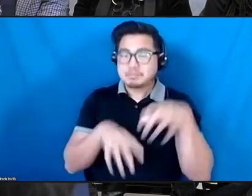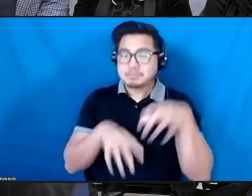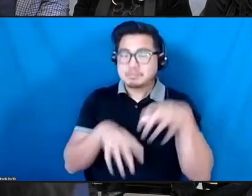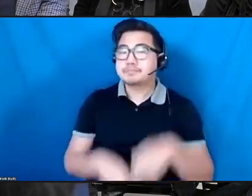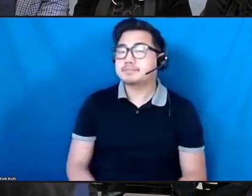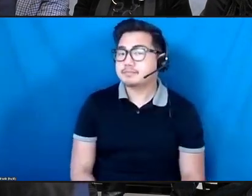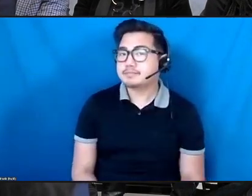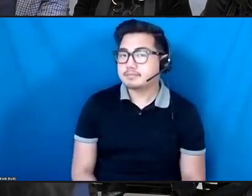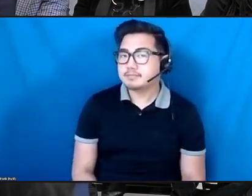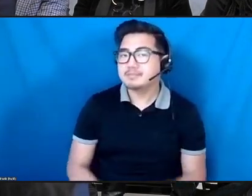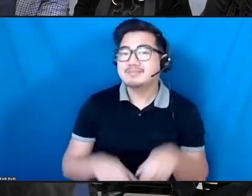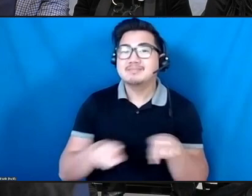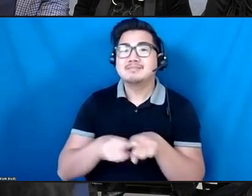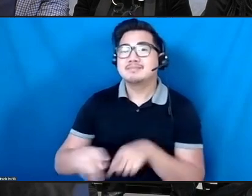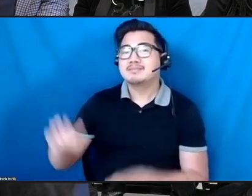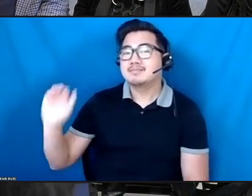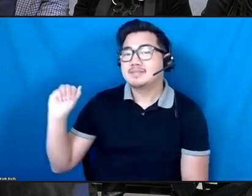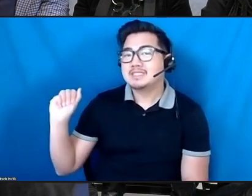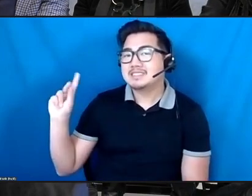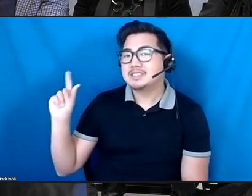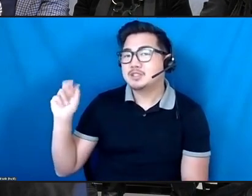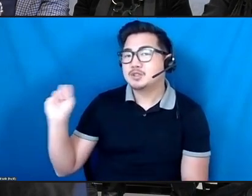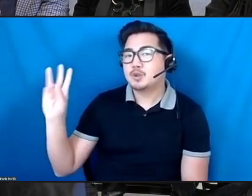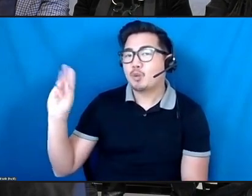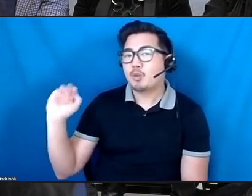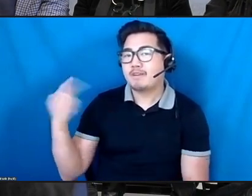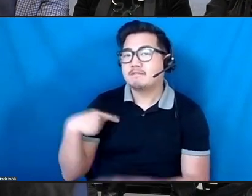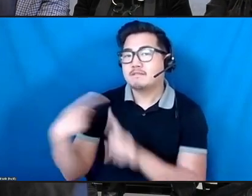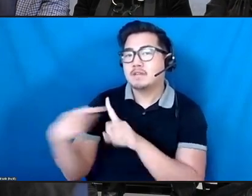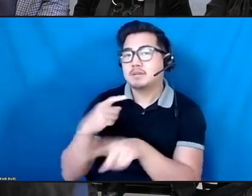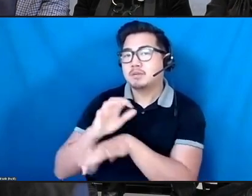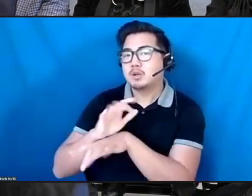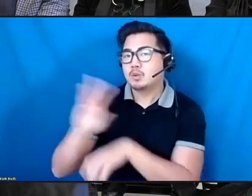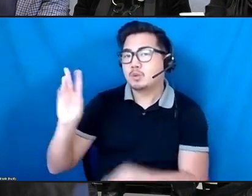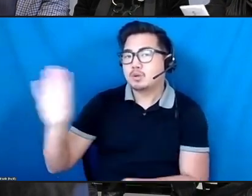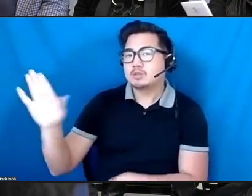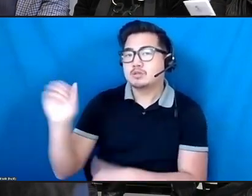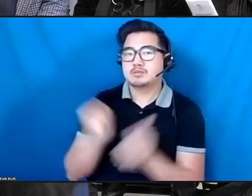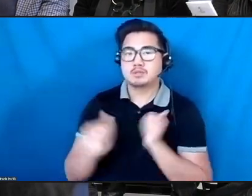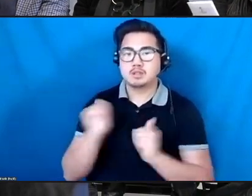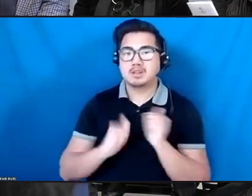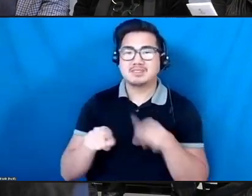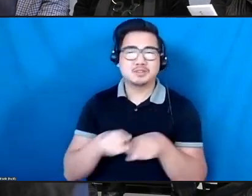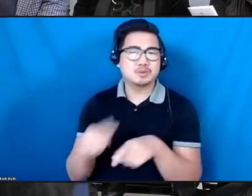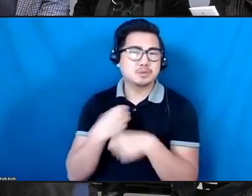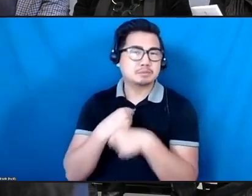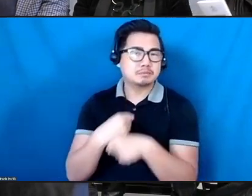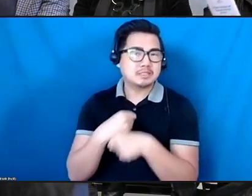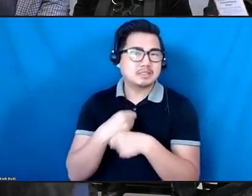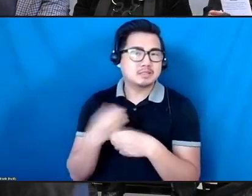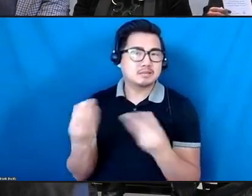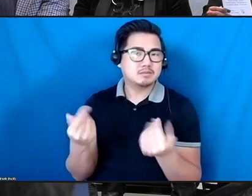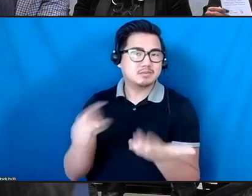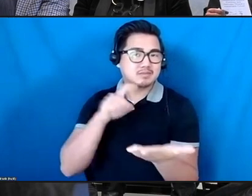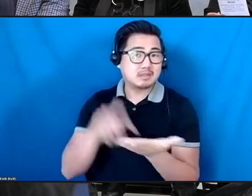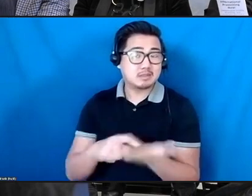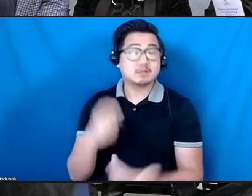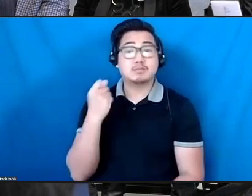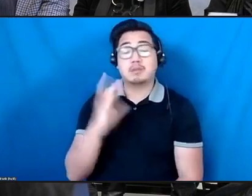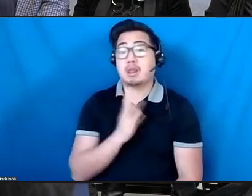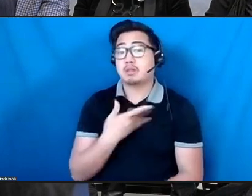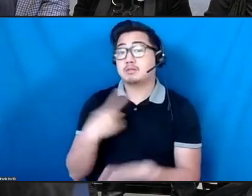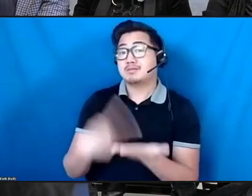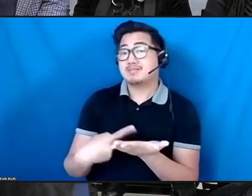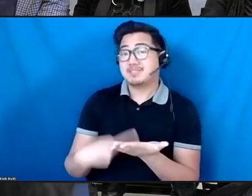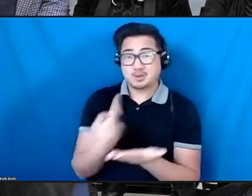Adrian Wong of Spiderweb Show has created this digital land acknowledgement that I'd like to share. Since our discussion today is shared digitally to the